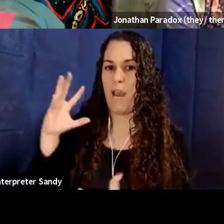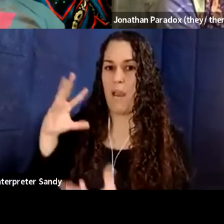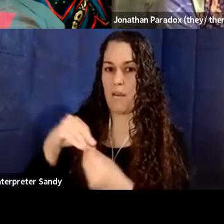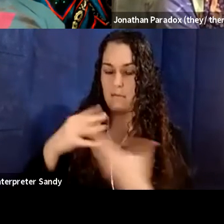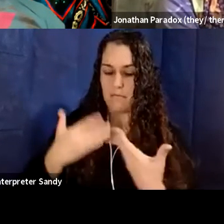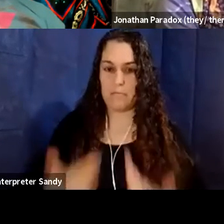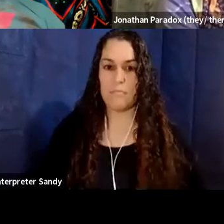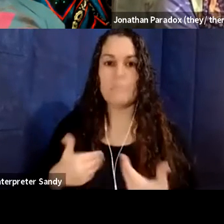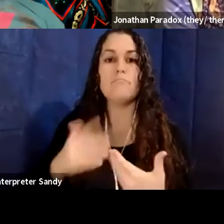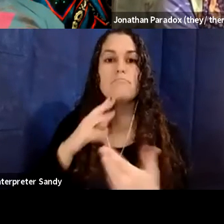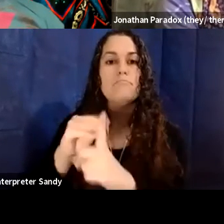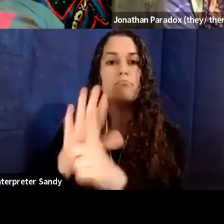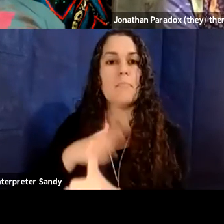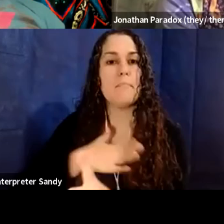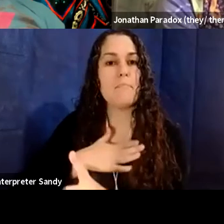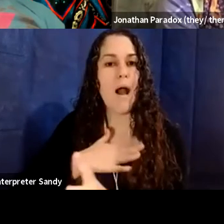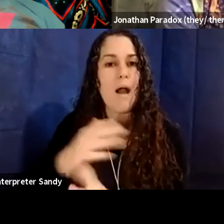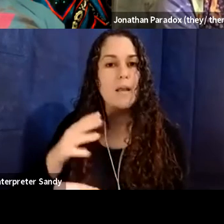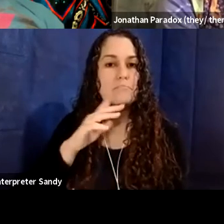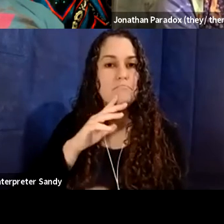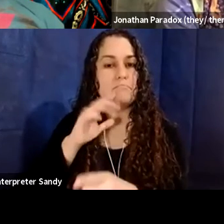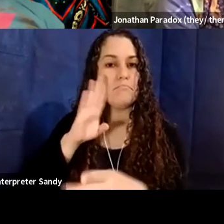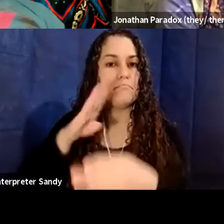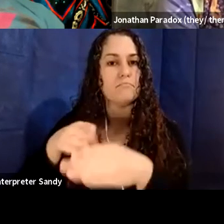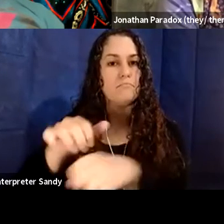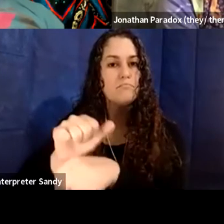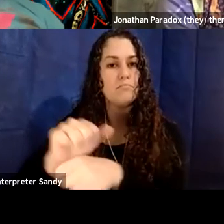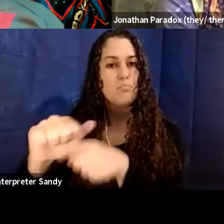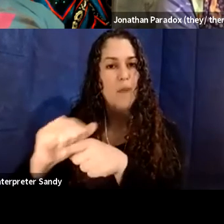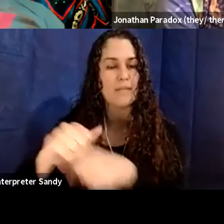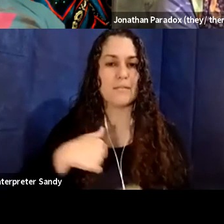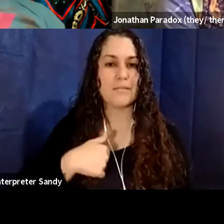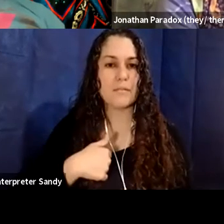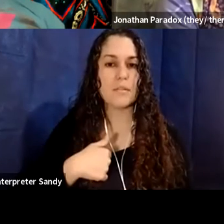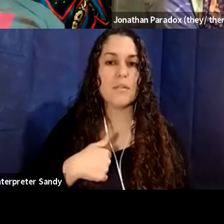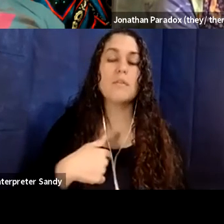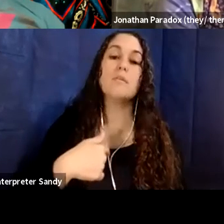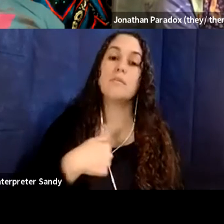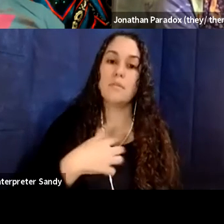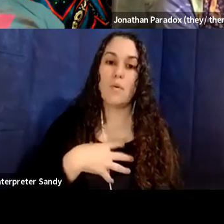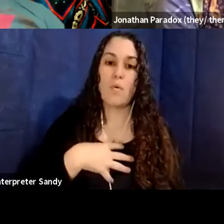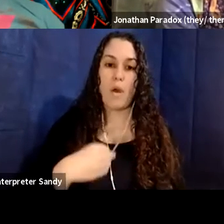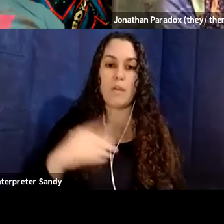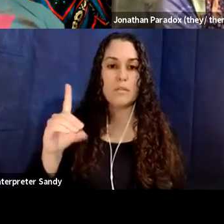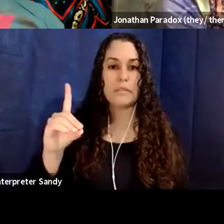and, um, I think that as a white, as a white disabled person who was raised upper middle